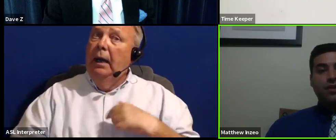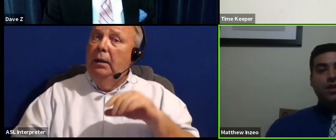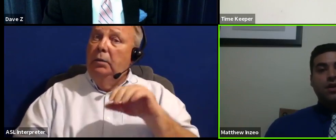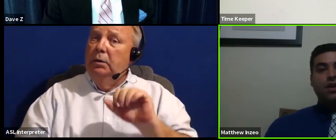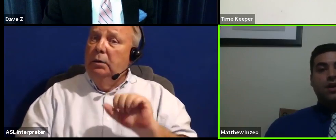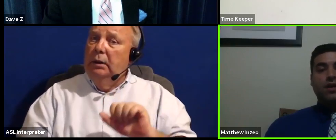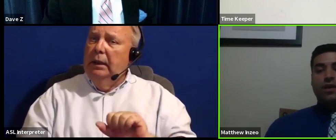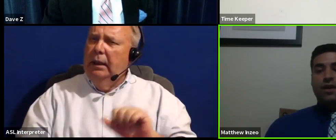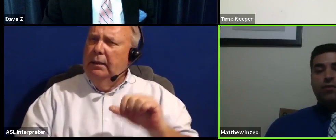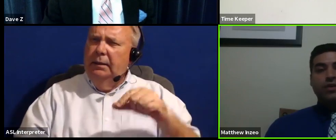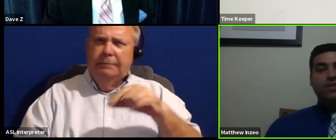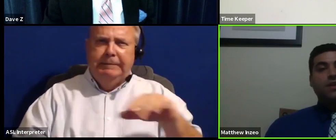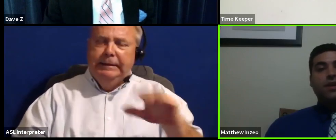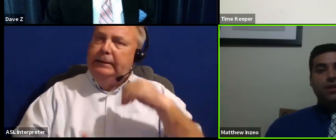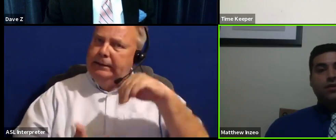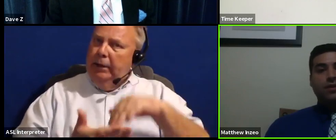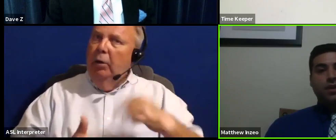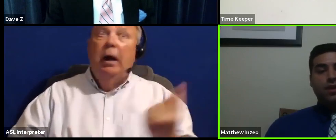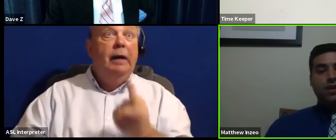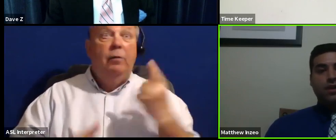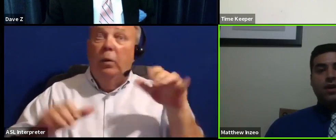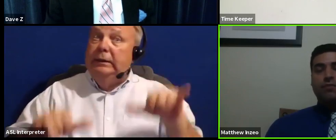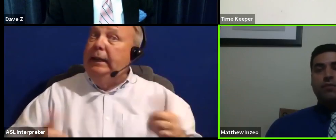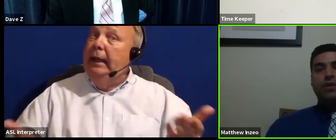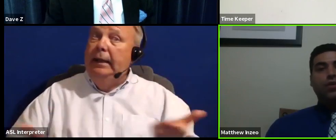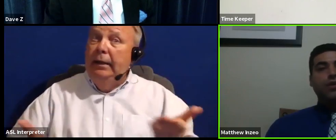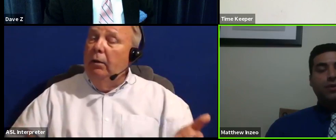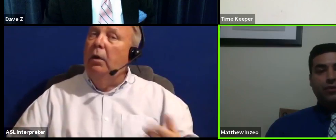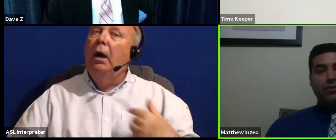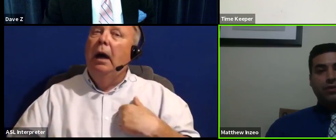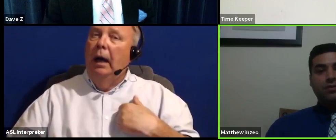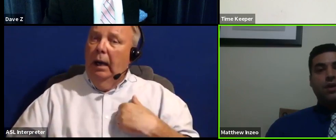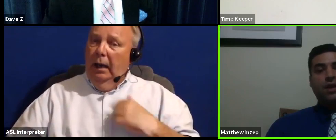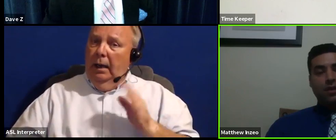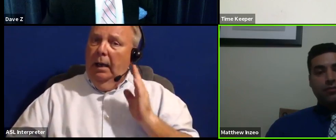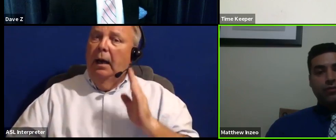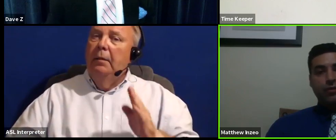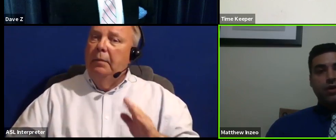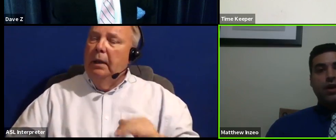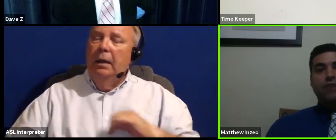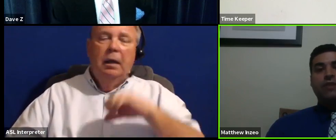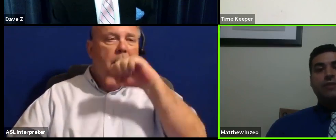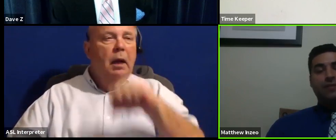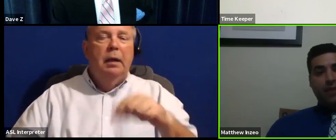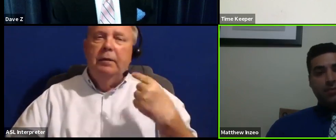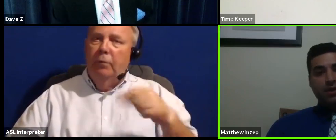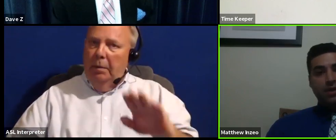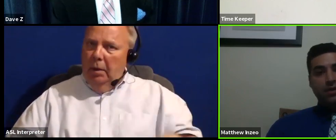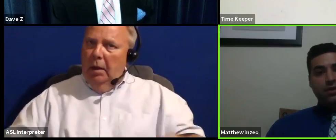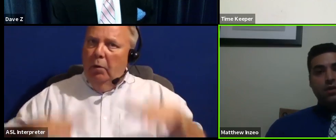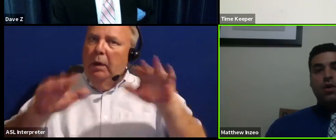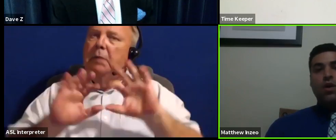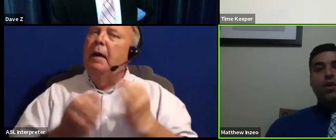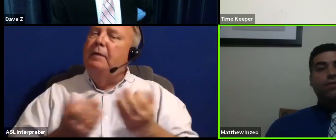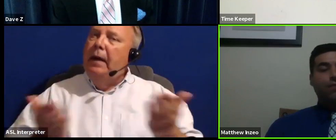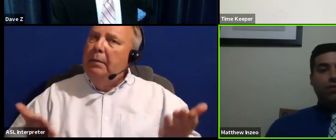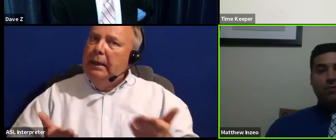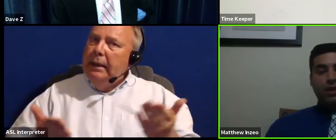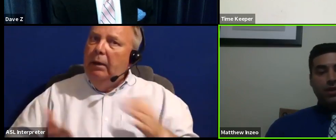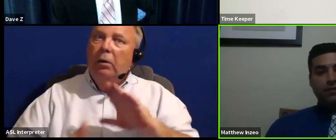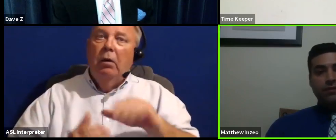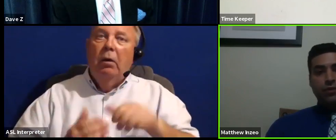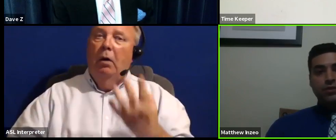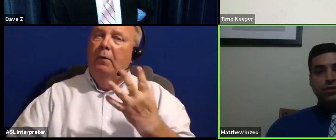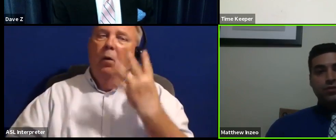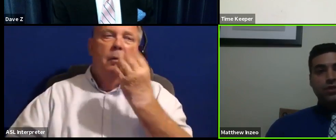Center. And I've always stayed here. And I've been loyal to Greenbelt. I love Greenbelt. I raised my family here, all four